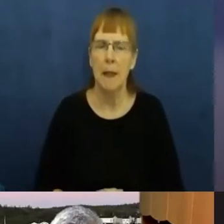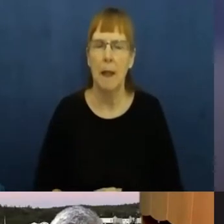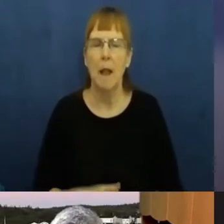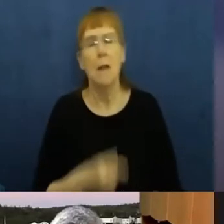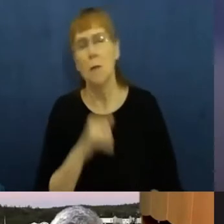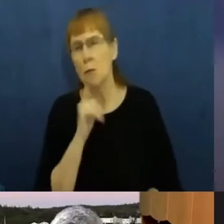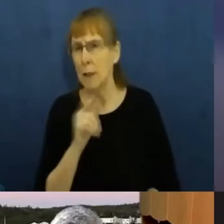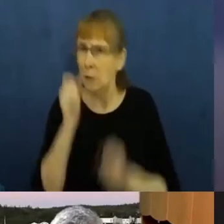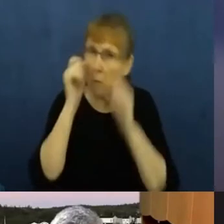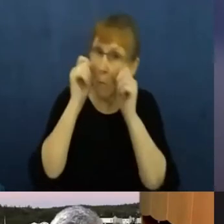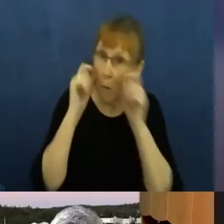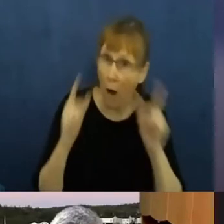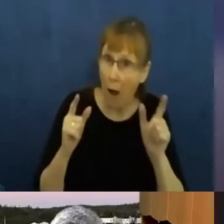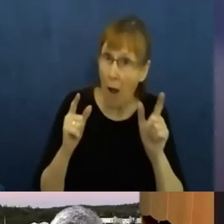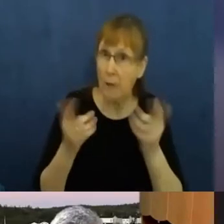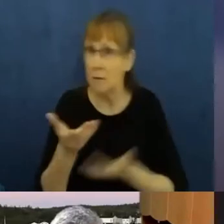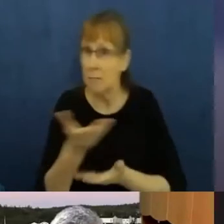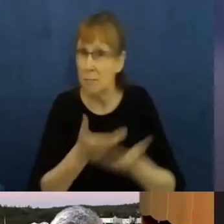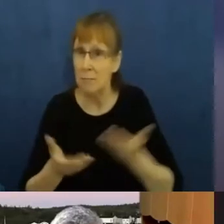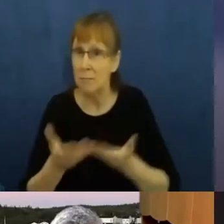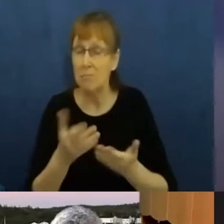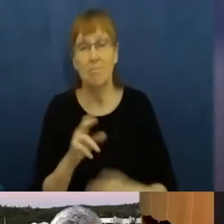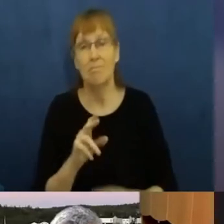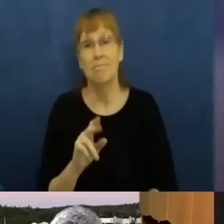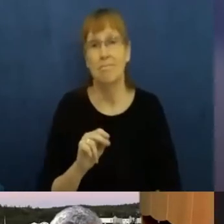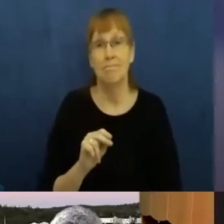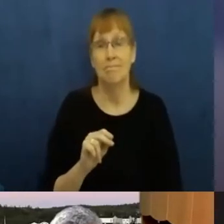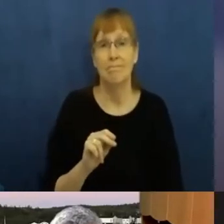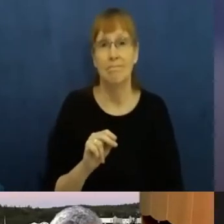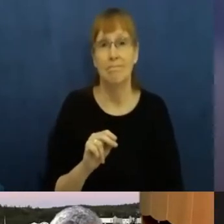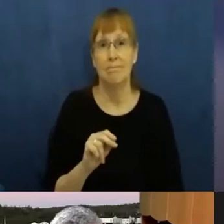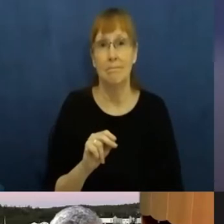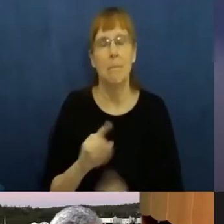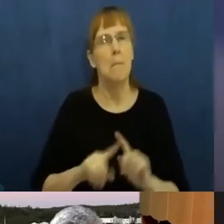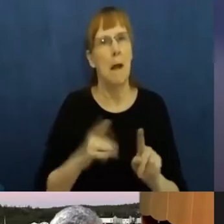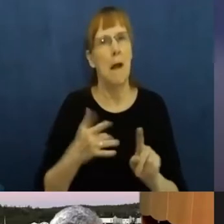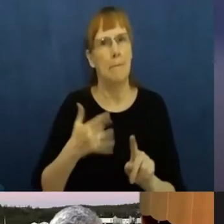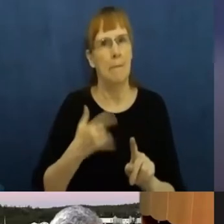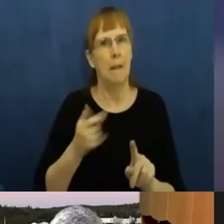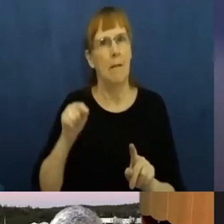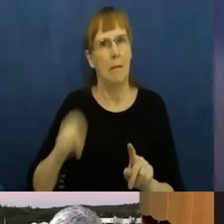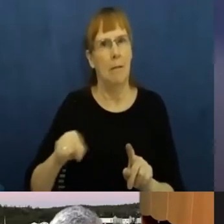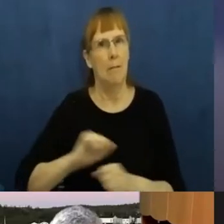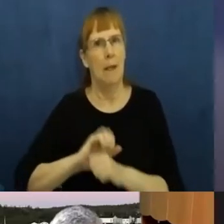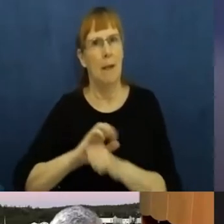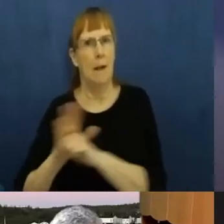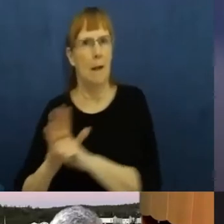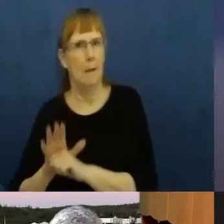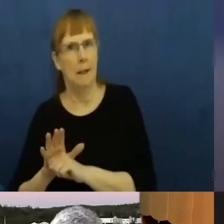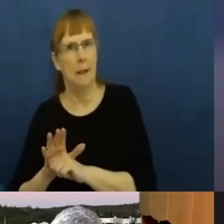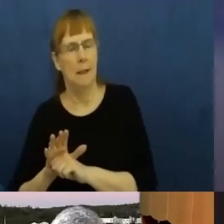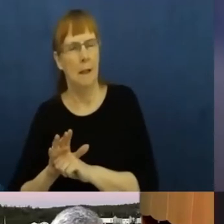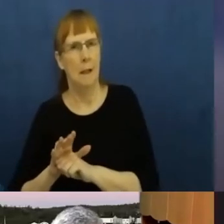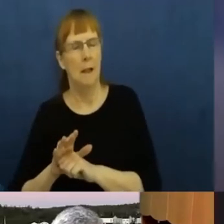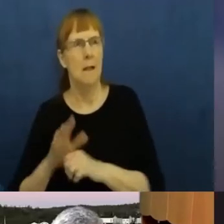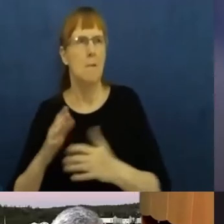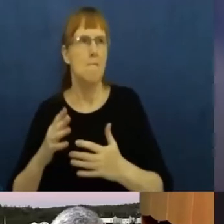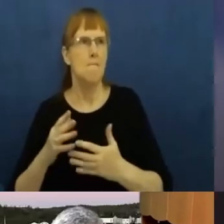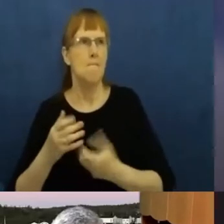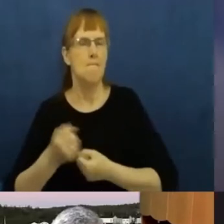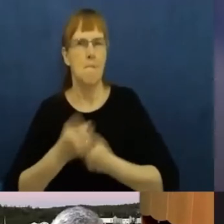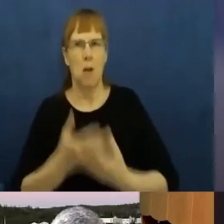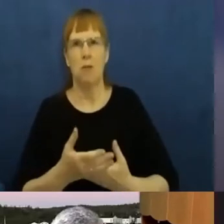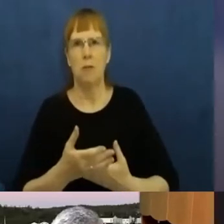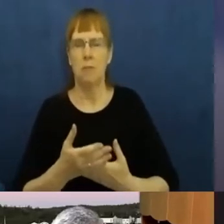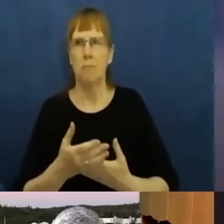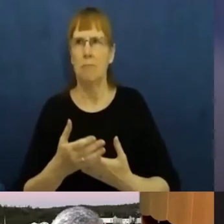ways, I would describe the pandemic as really becoming a punctuation point. Because as I